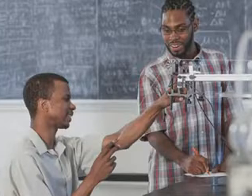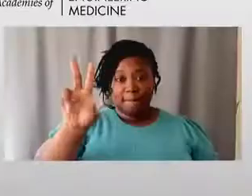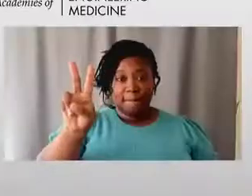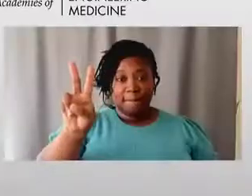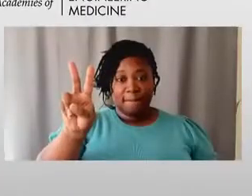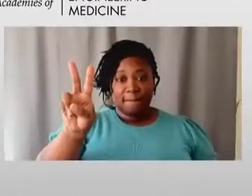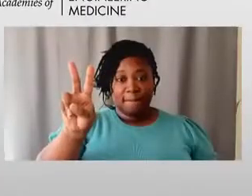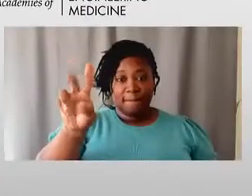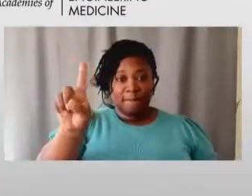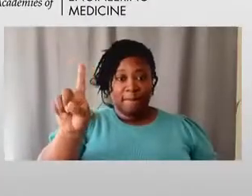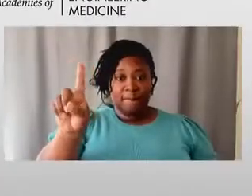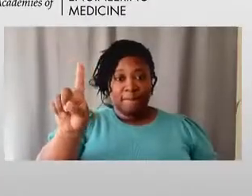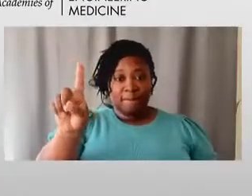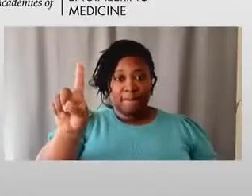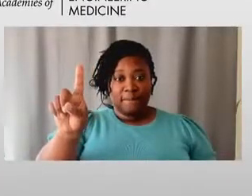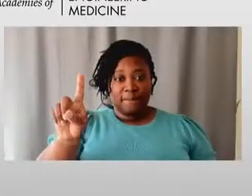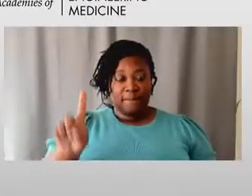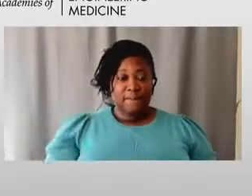Juan.